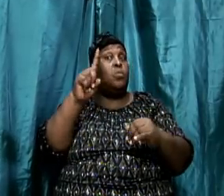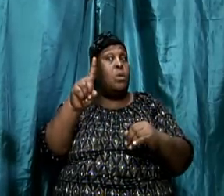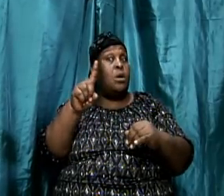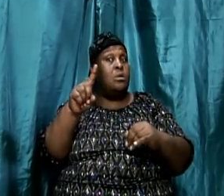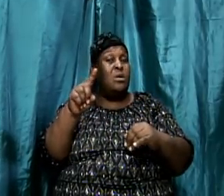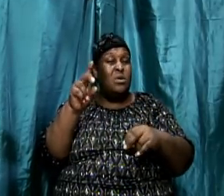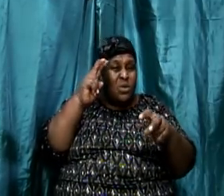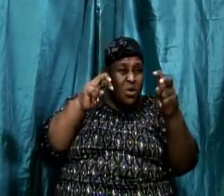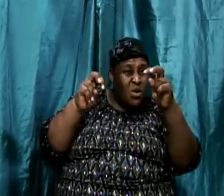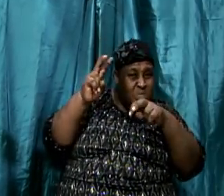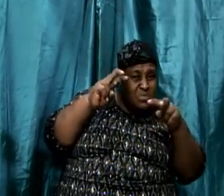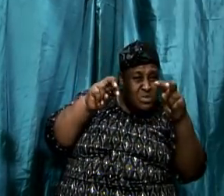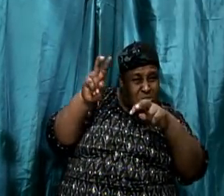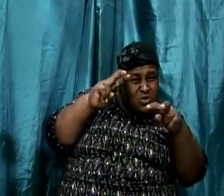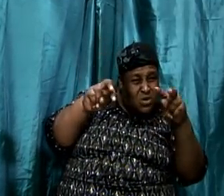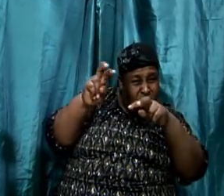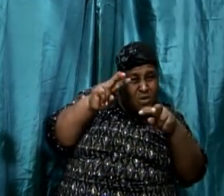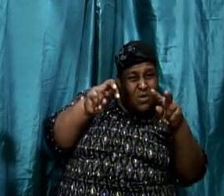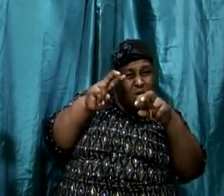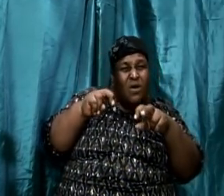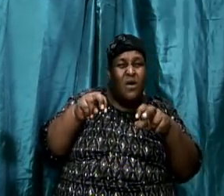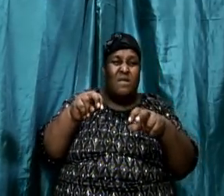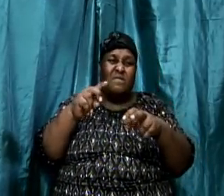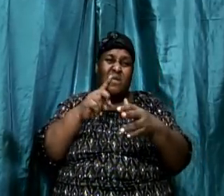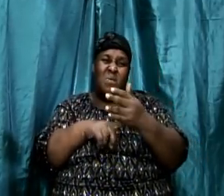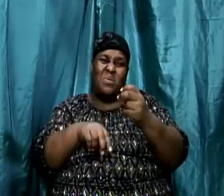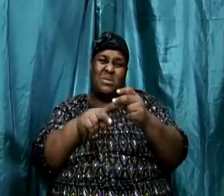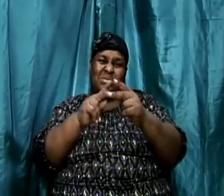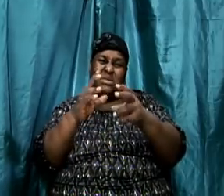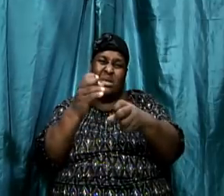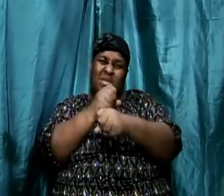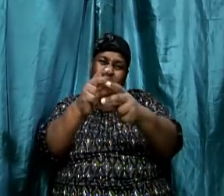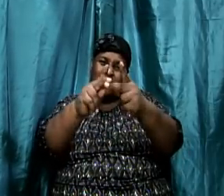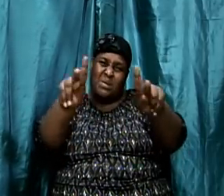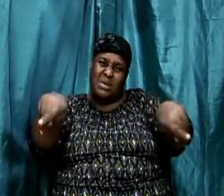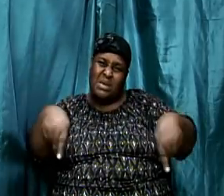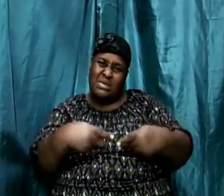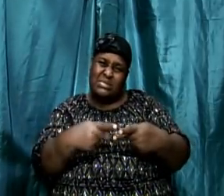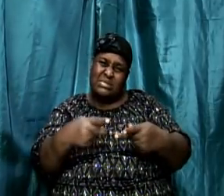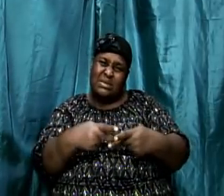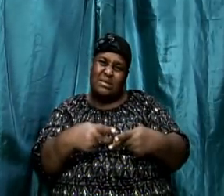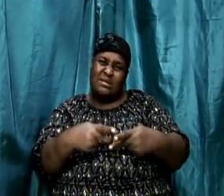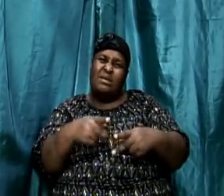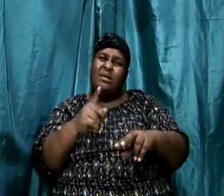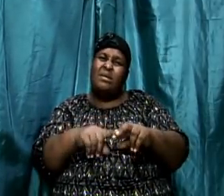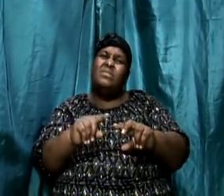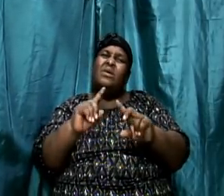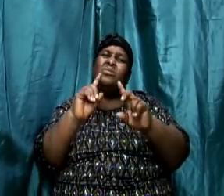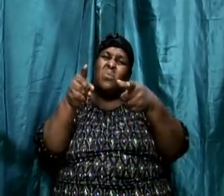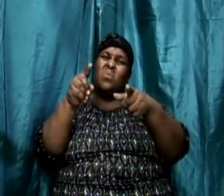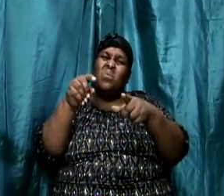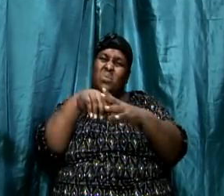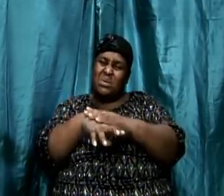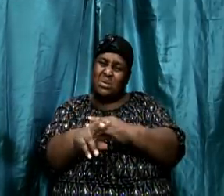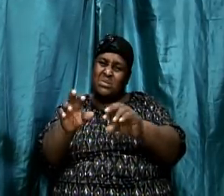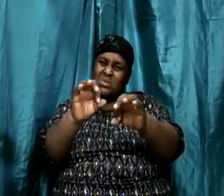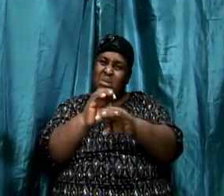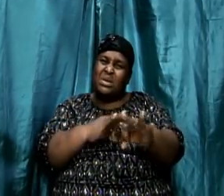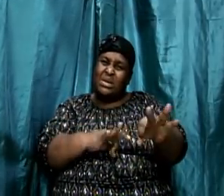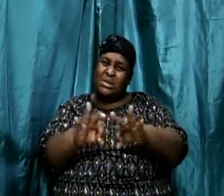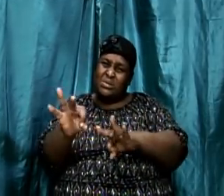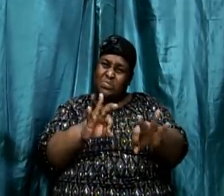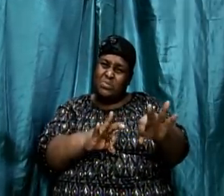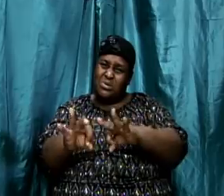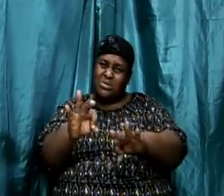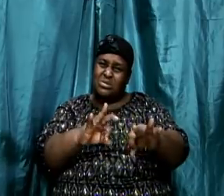When we get every angle of what is taking place, then we can jump now into interpretation. We are going now into, okay, we